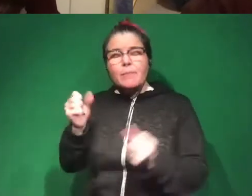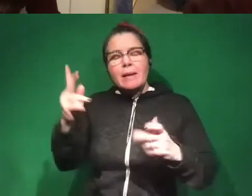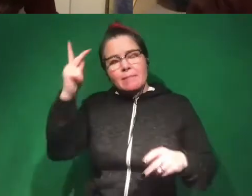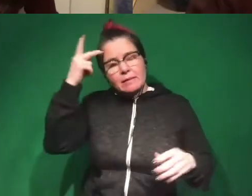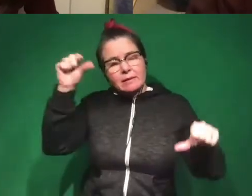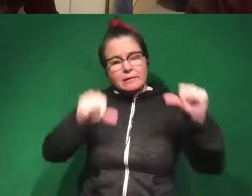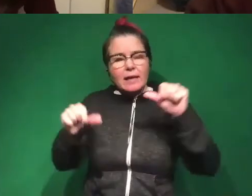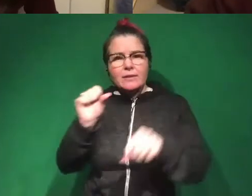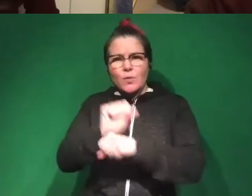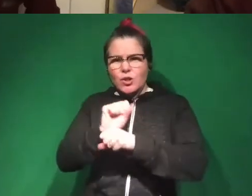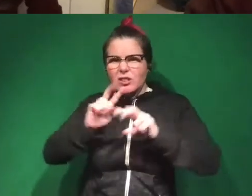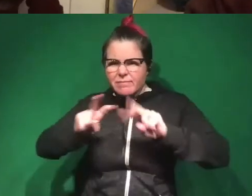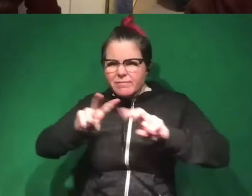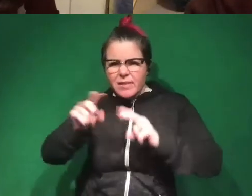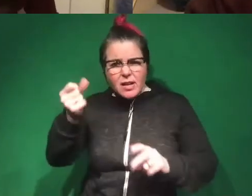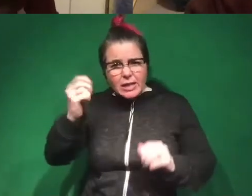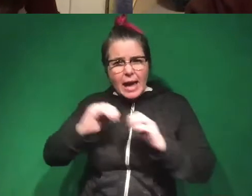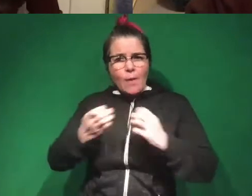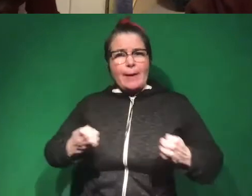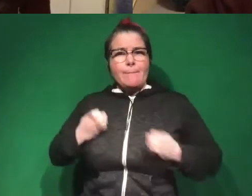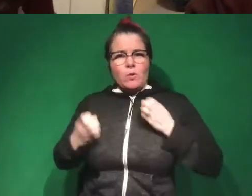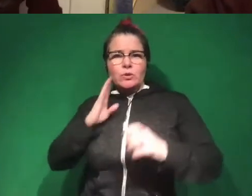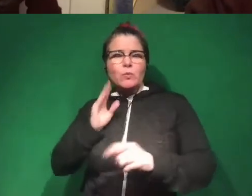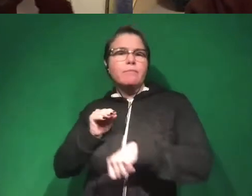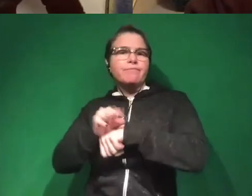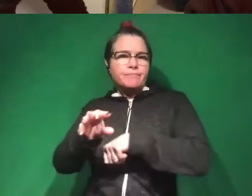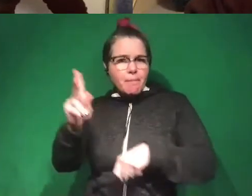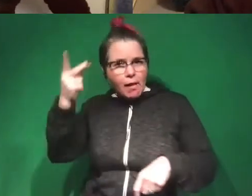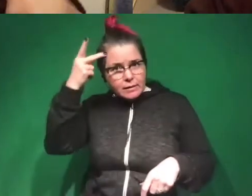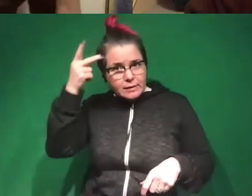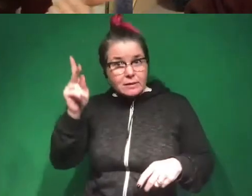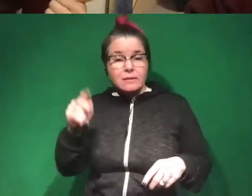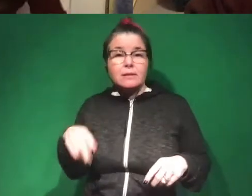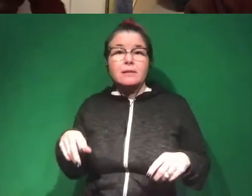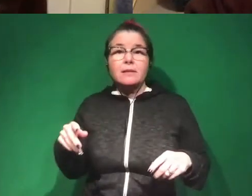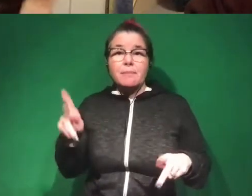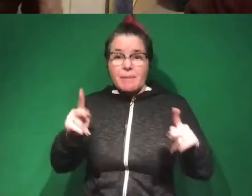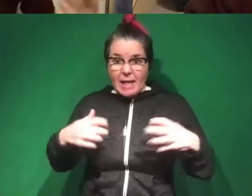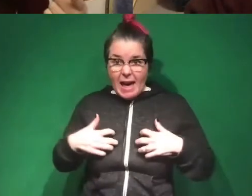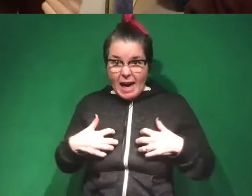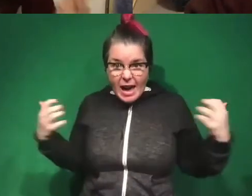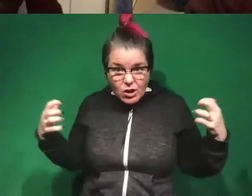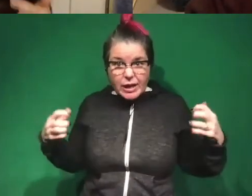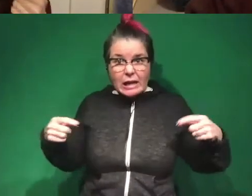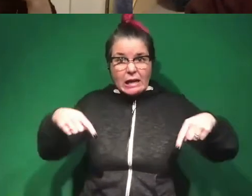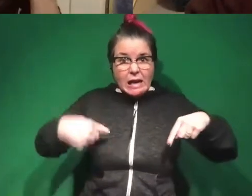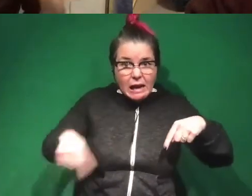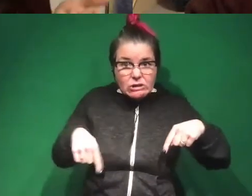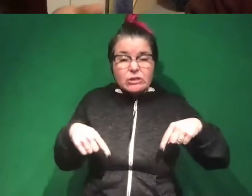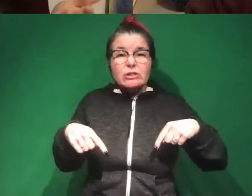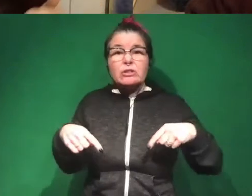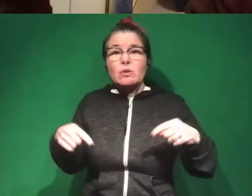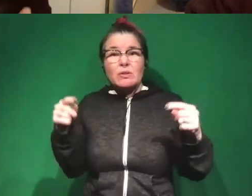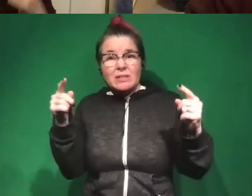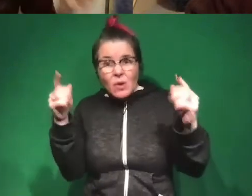work trying to understand how emotions affect politics. And are people more likely to vote if they're angry or if they're anxious or if they're filled with